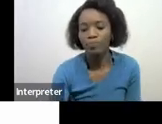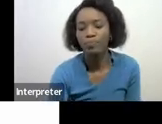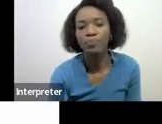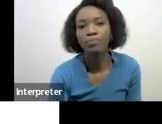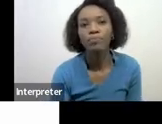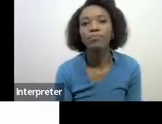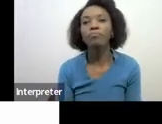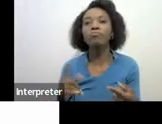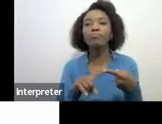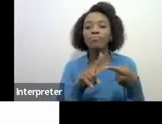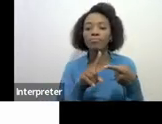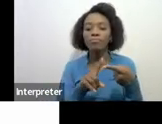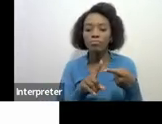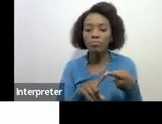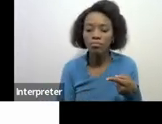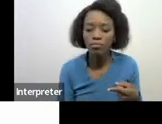the main